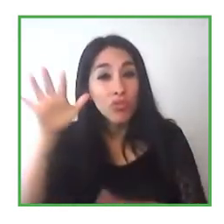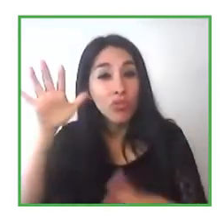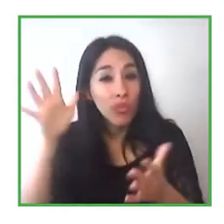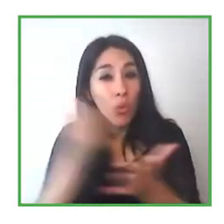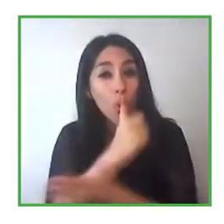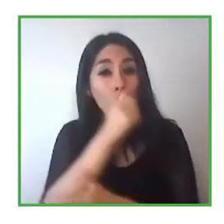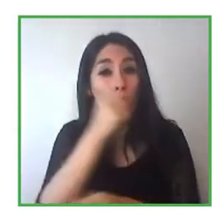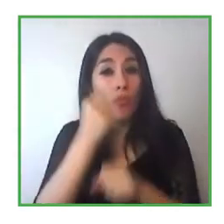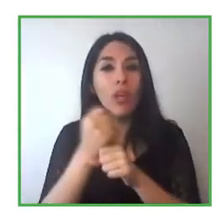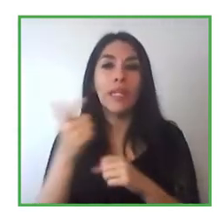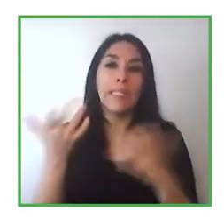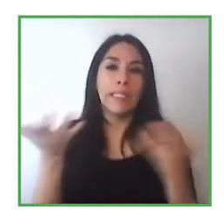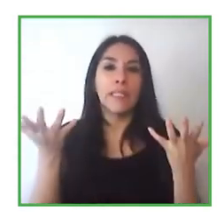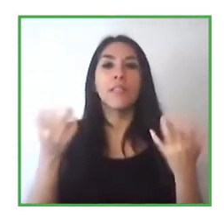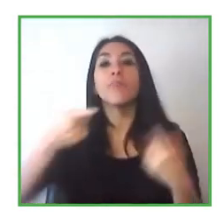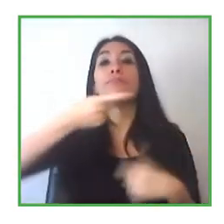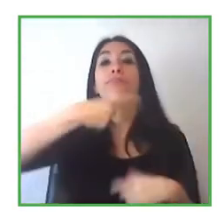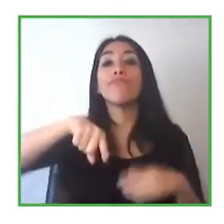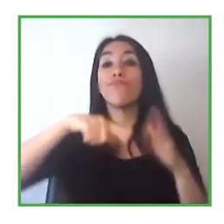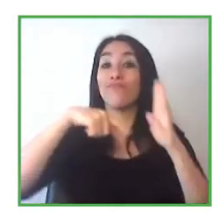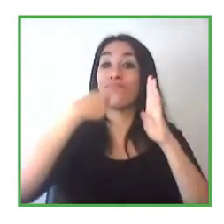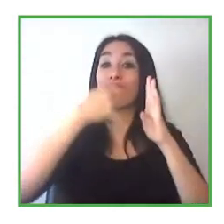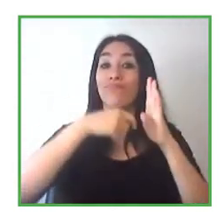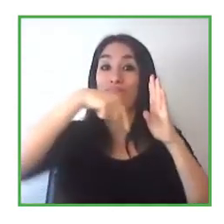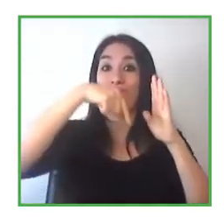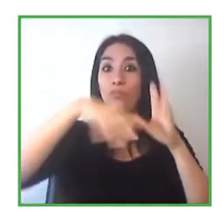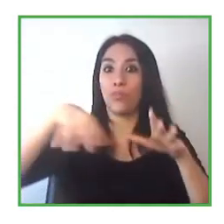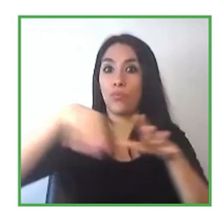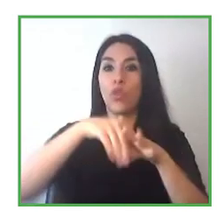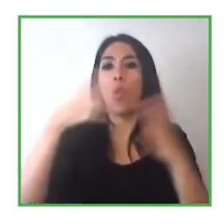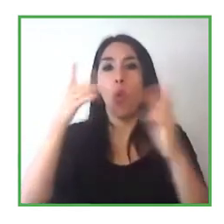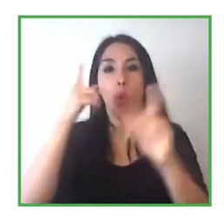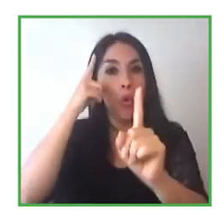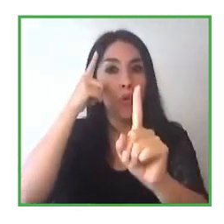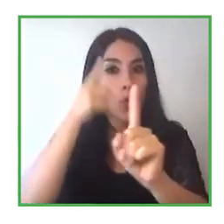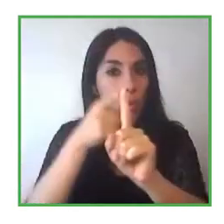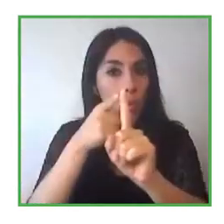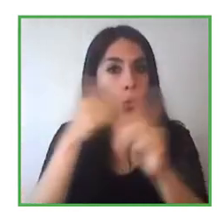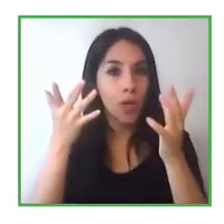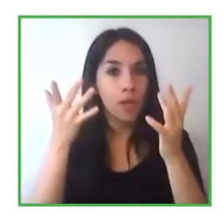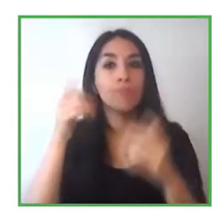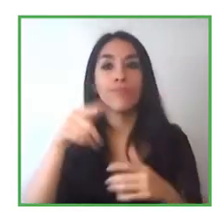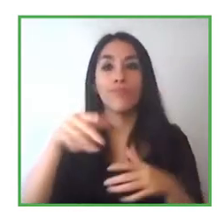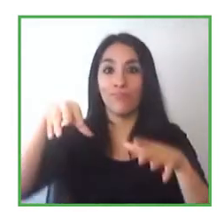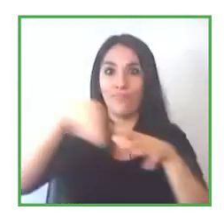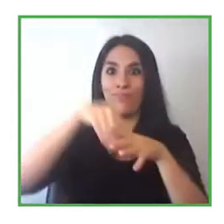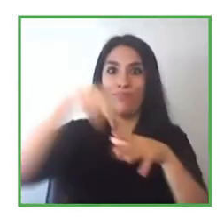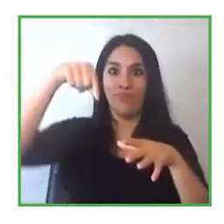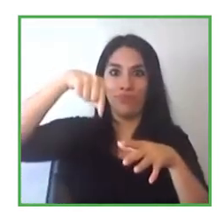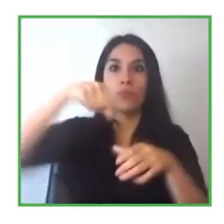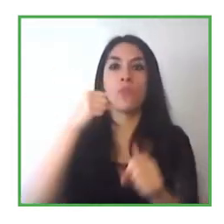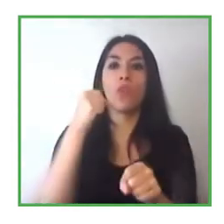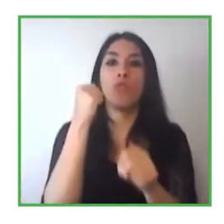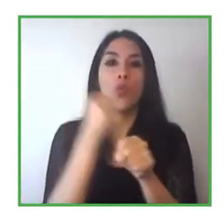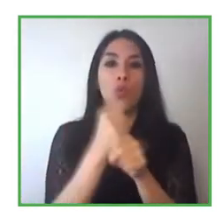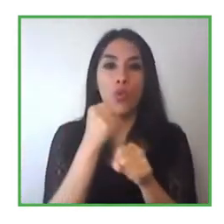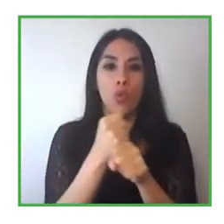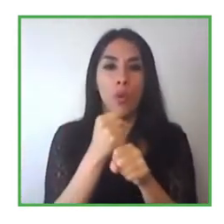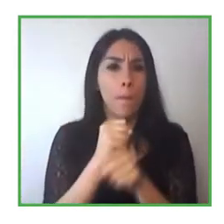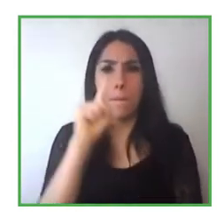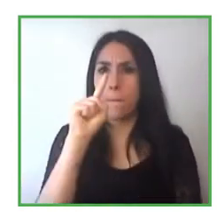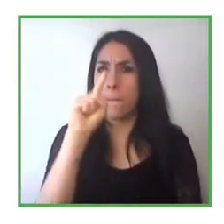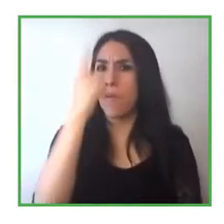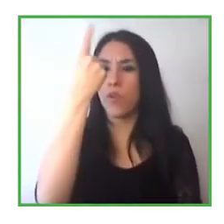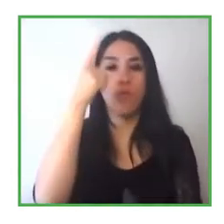what we want to do is not work insertion from the social responsibility of the